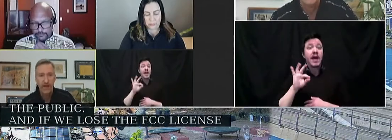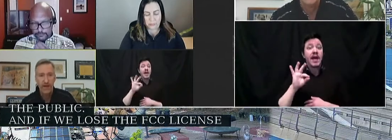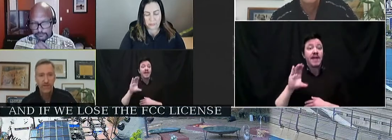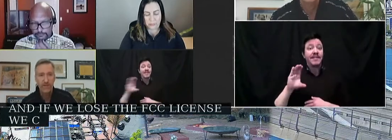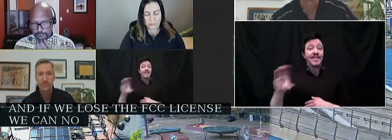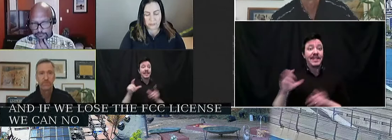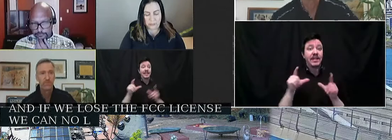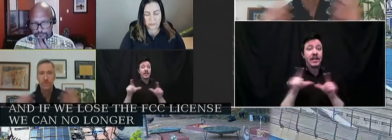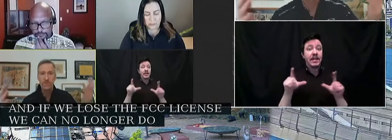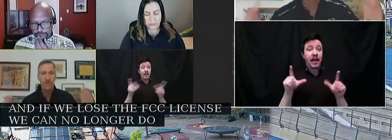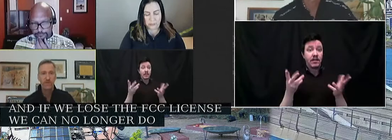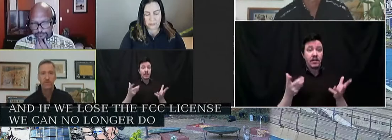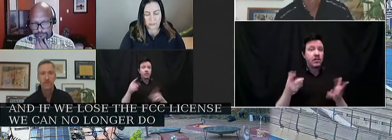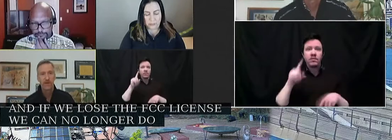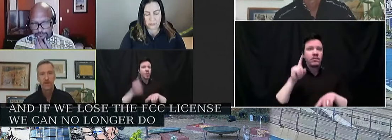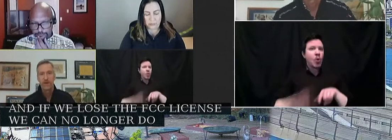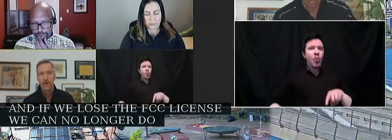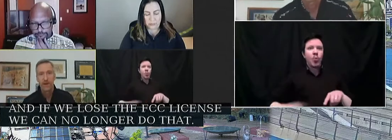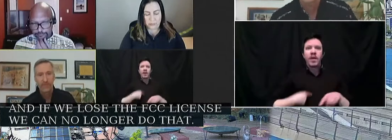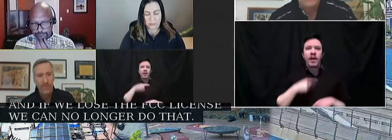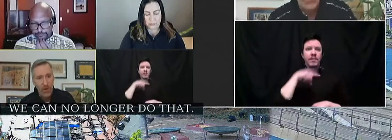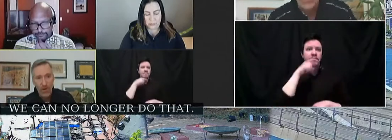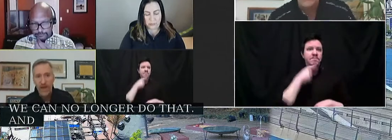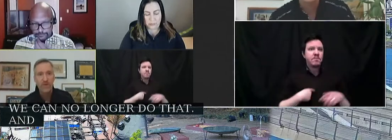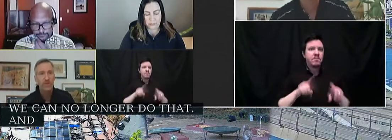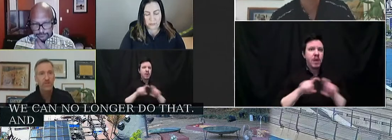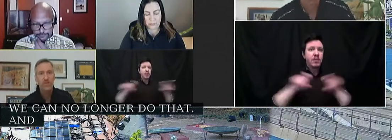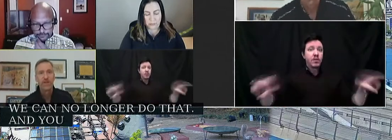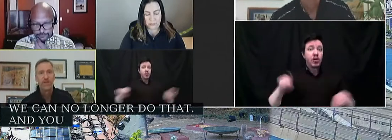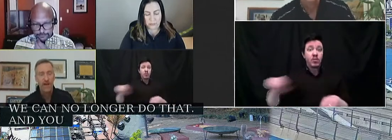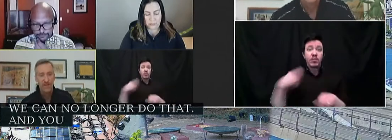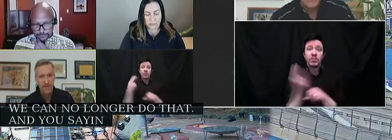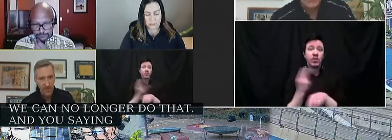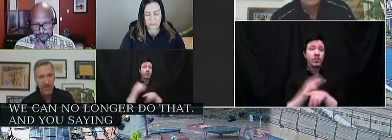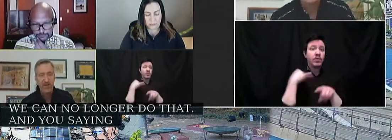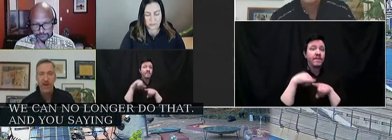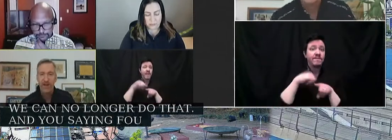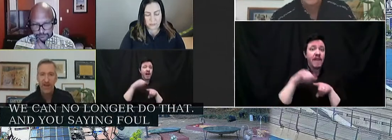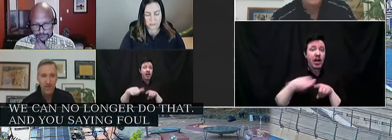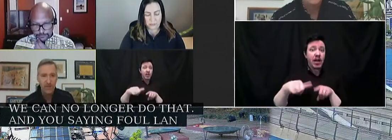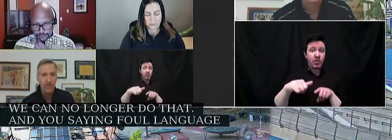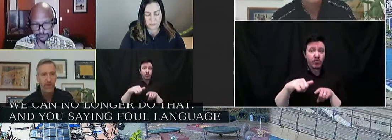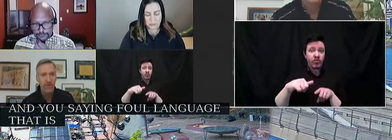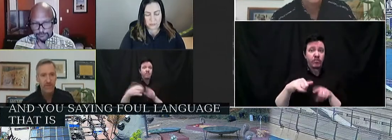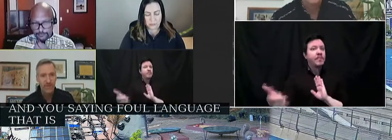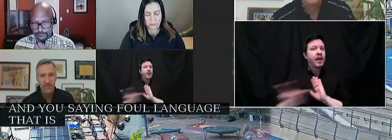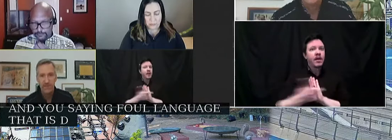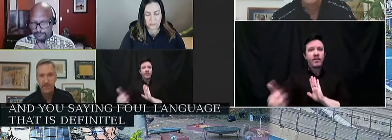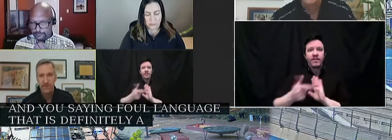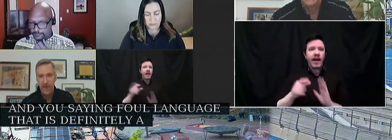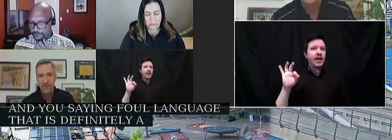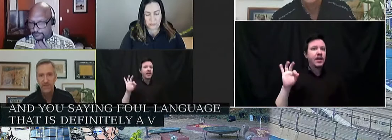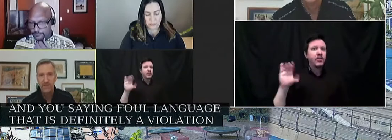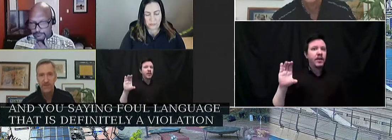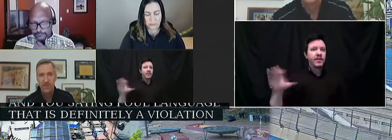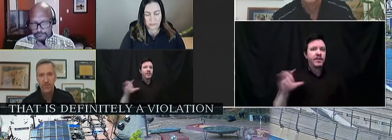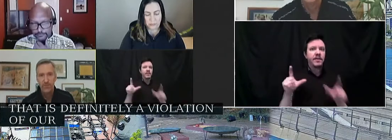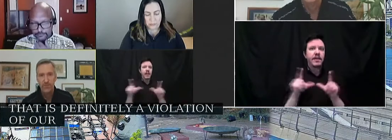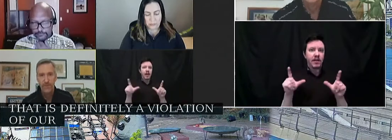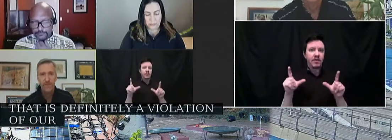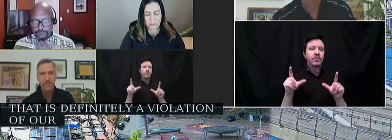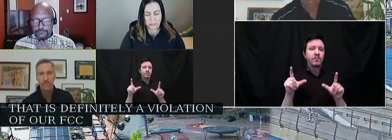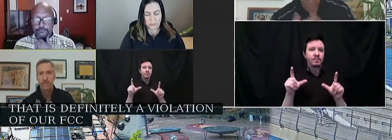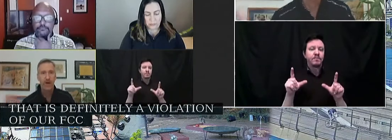do that. And using foul language, that is definitely a violation of our FCC license.